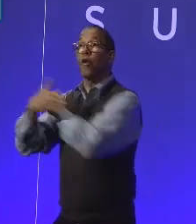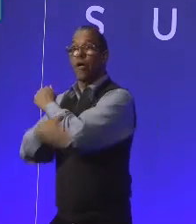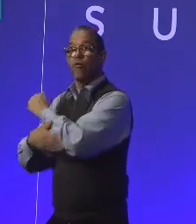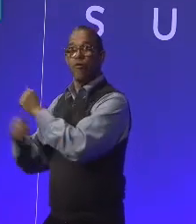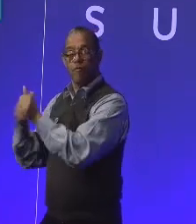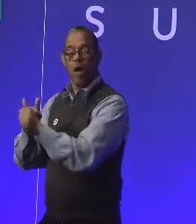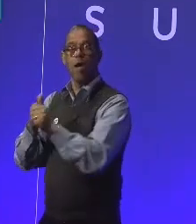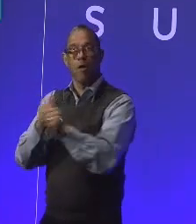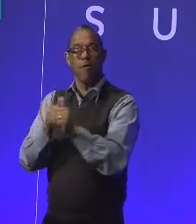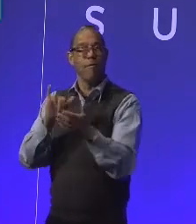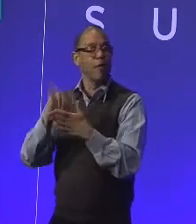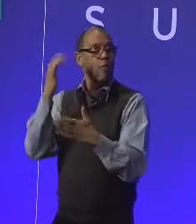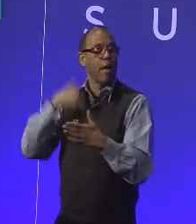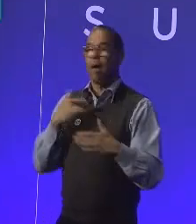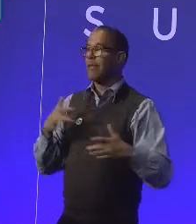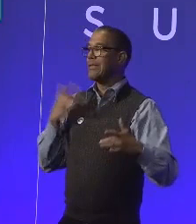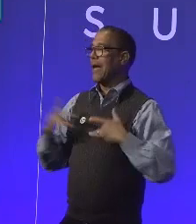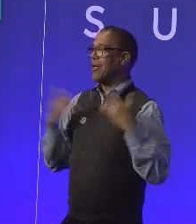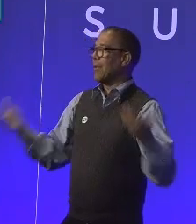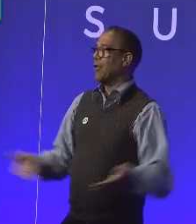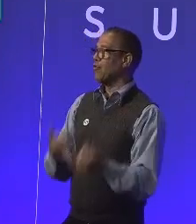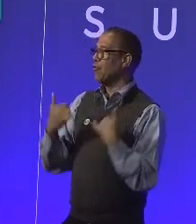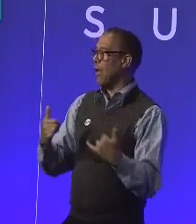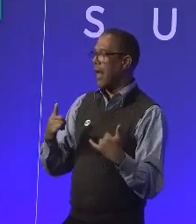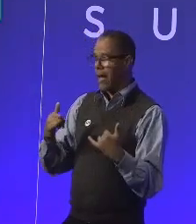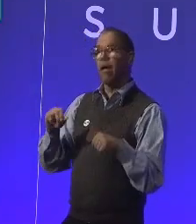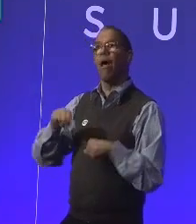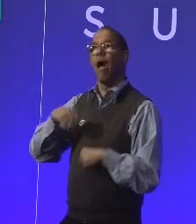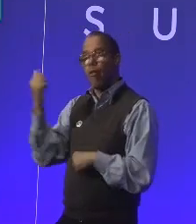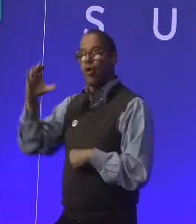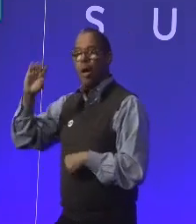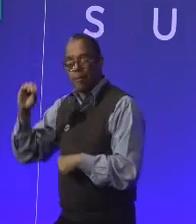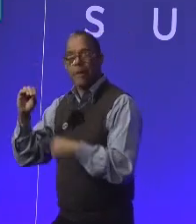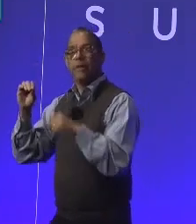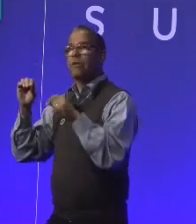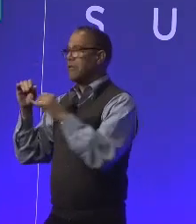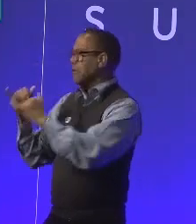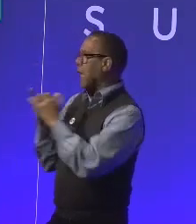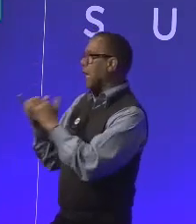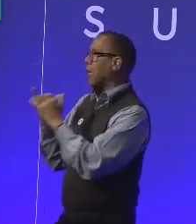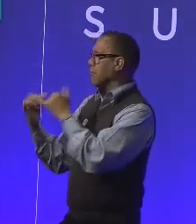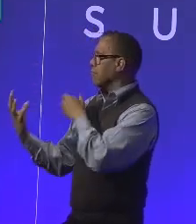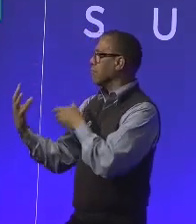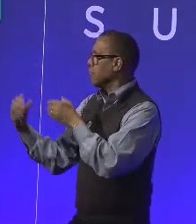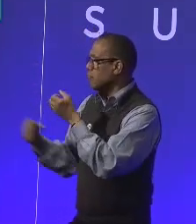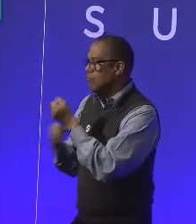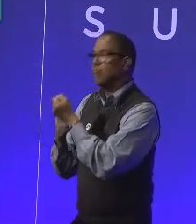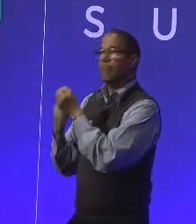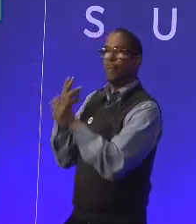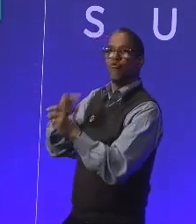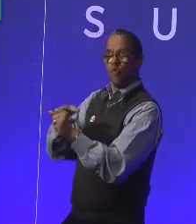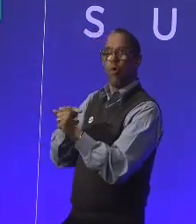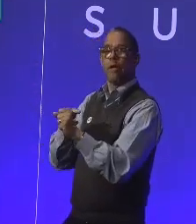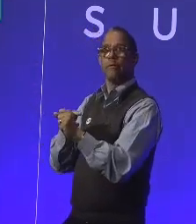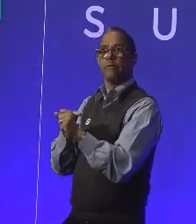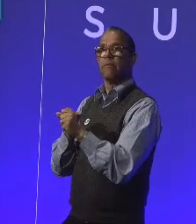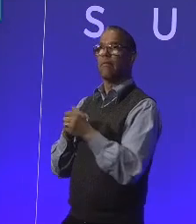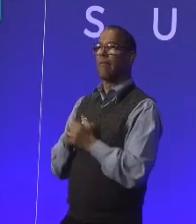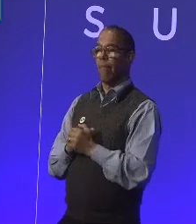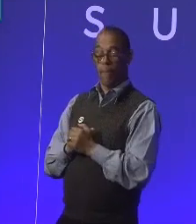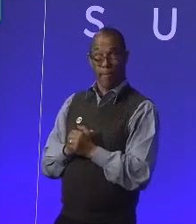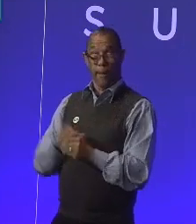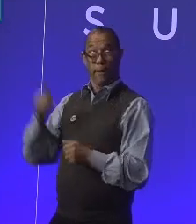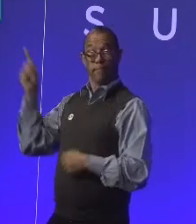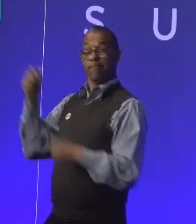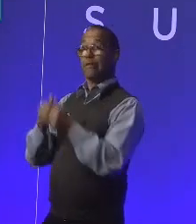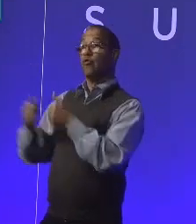today to kind of, you know, hopefully find others who want to do something similar and get that knowledge out there. Jenny Le Fleury, our chief